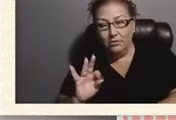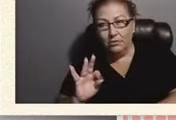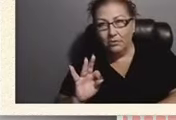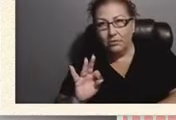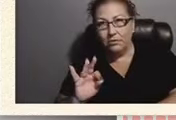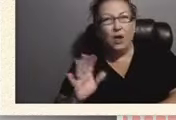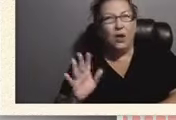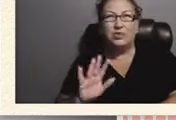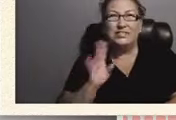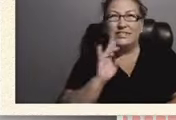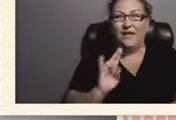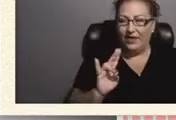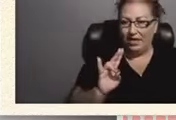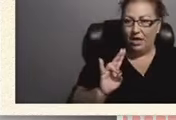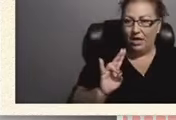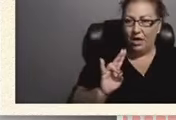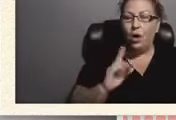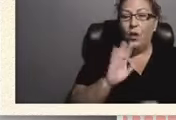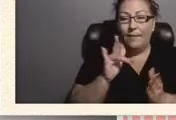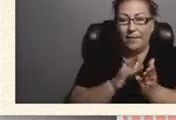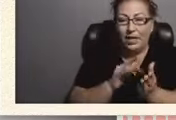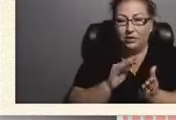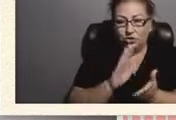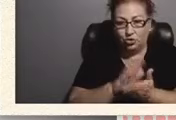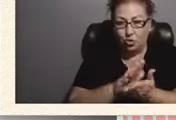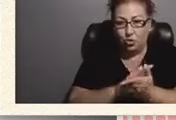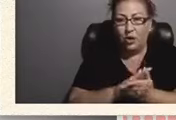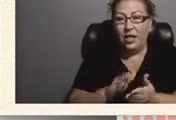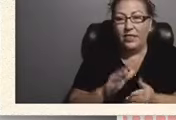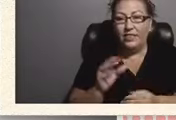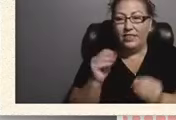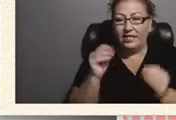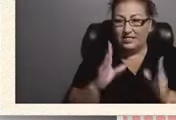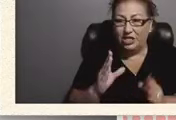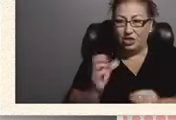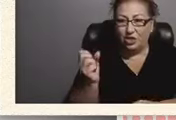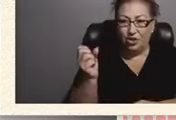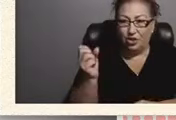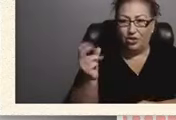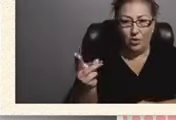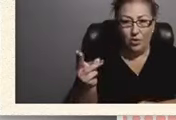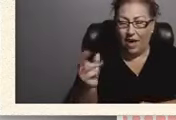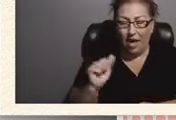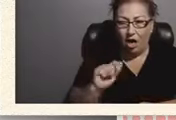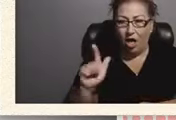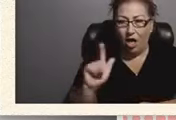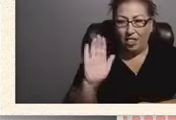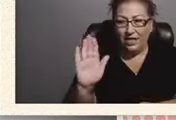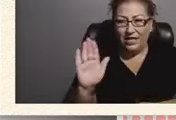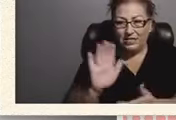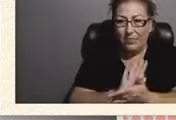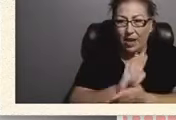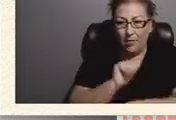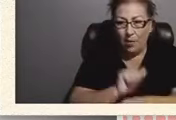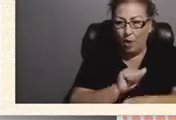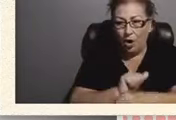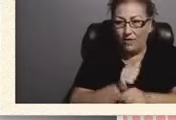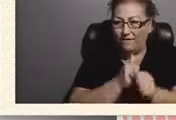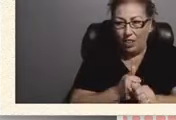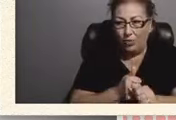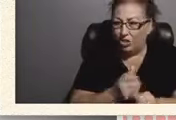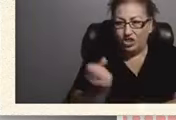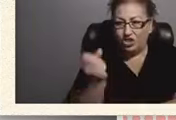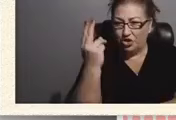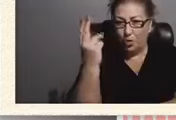we went into a middle school the teacher threw away his i um all his paperwork following she just threw it away